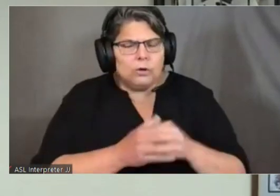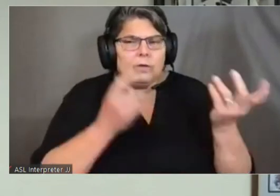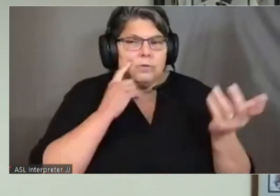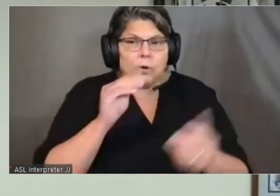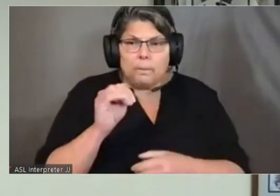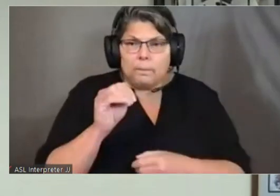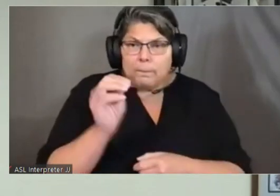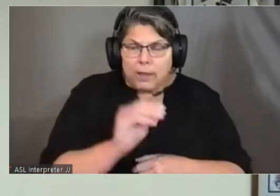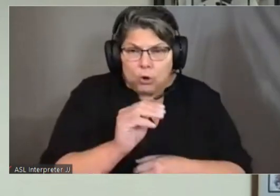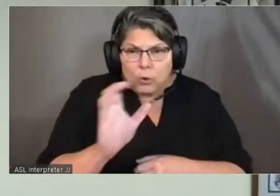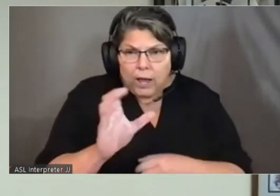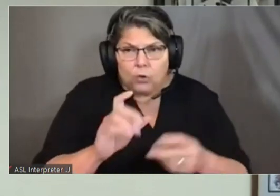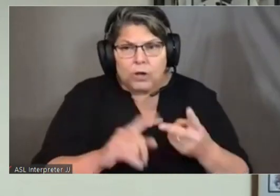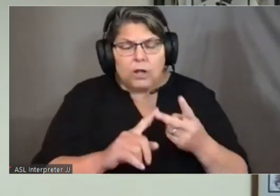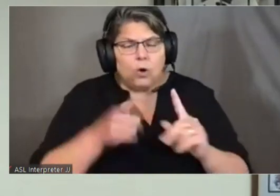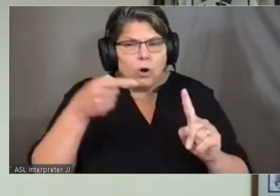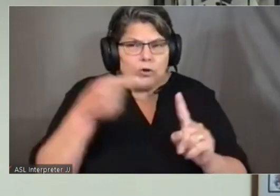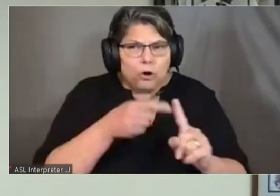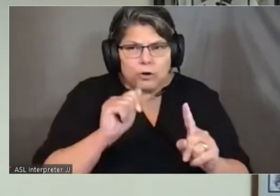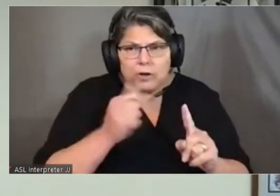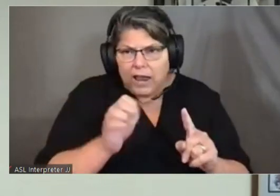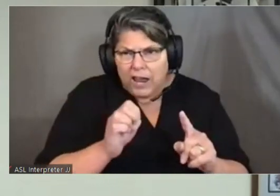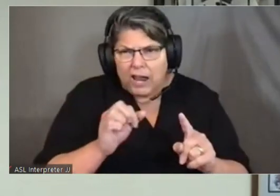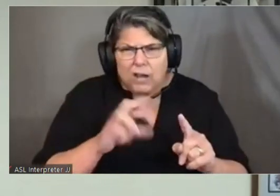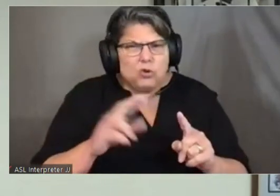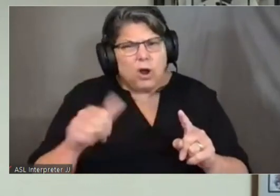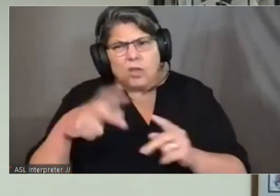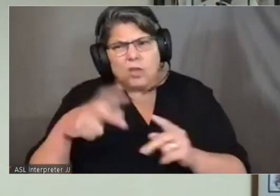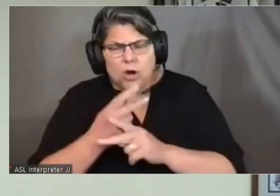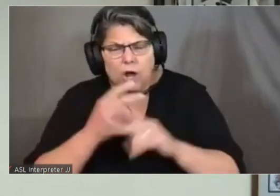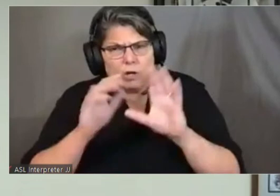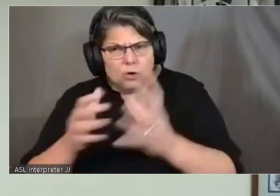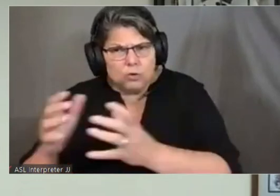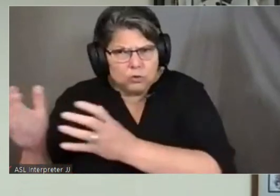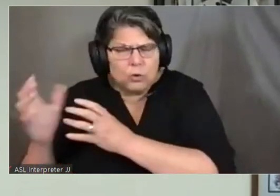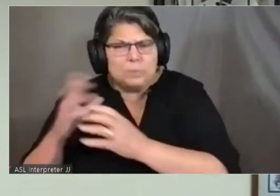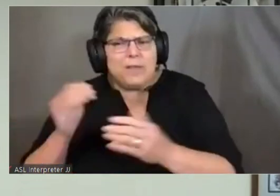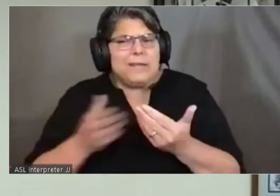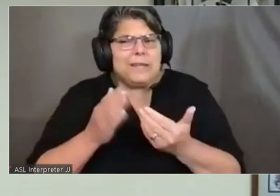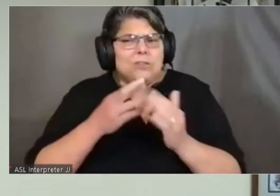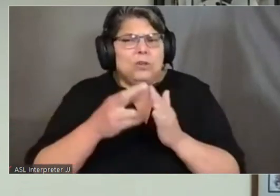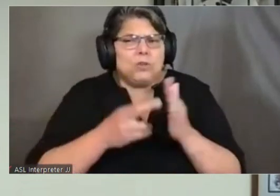as well as easier registration and the beginning of data collection.